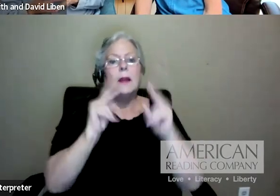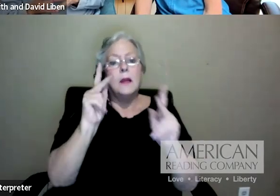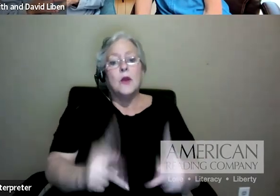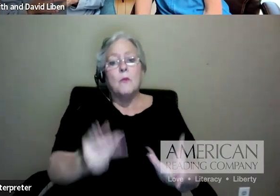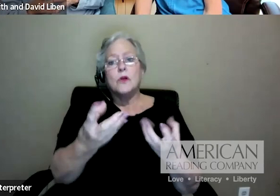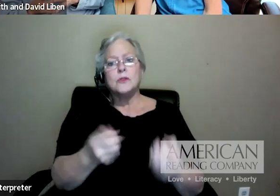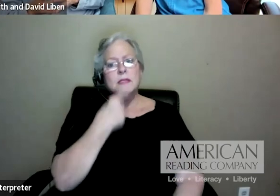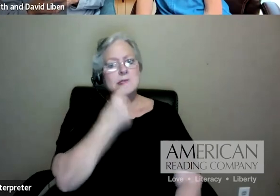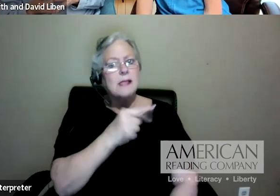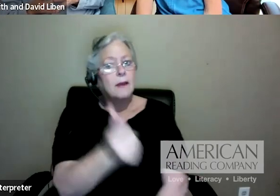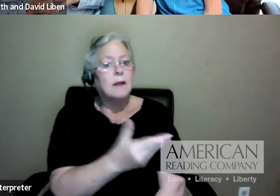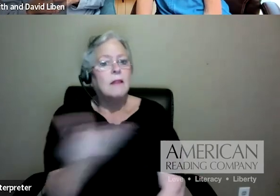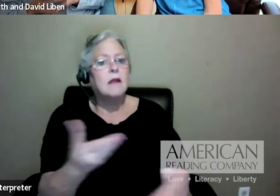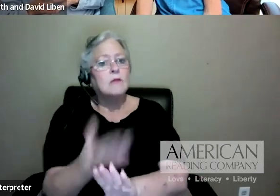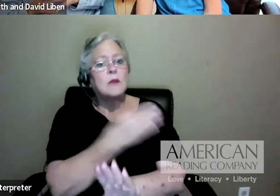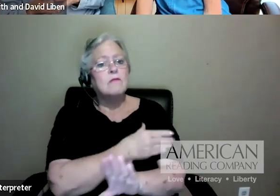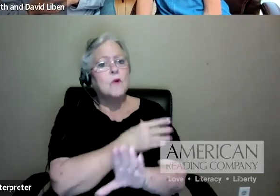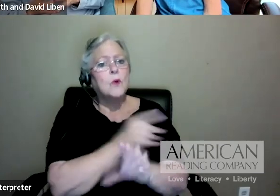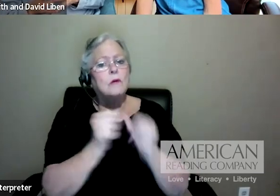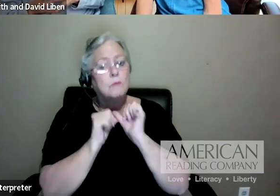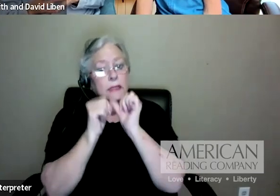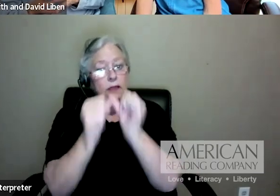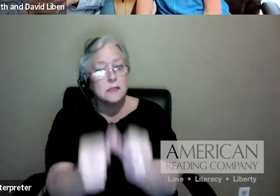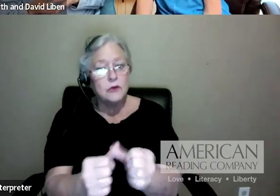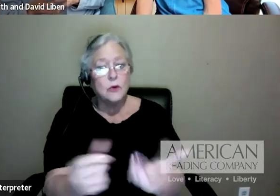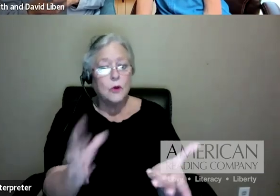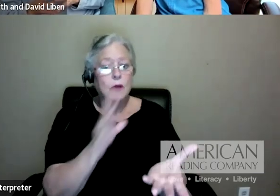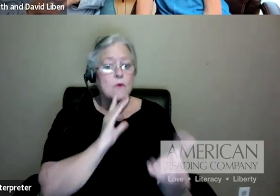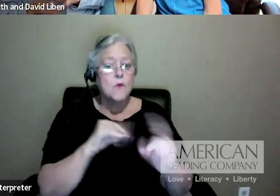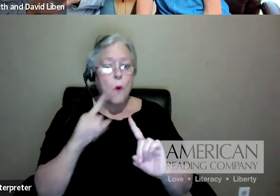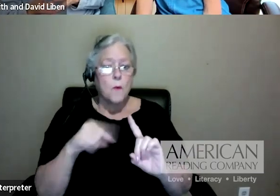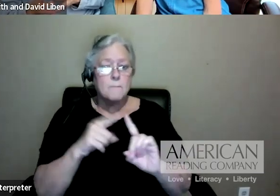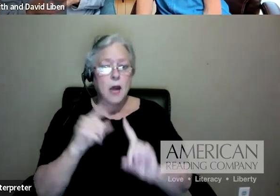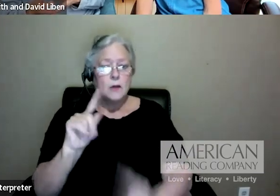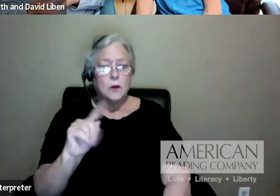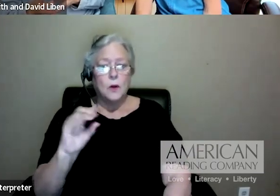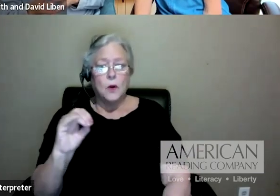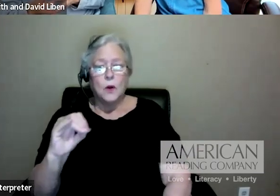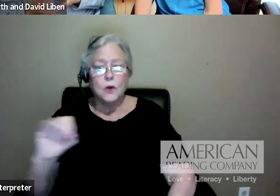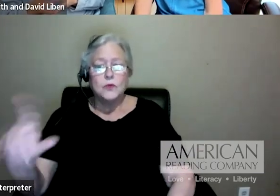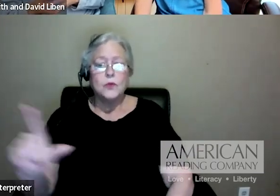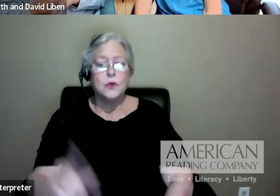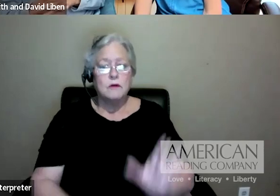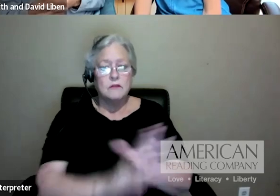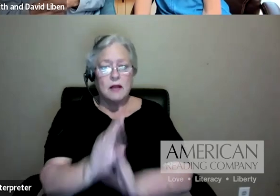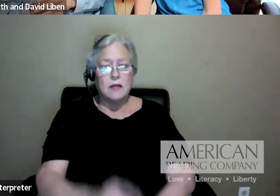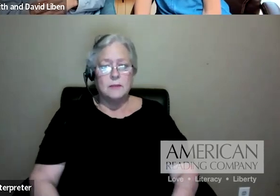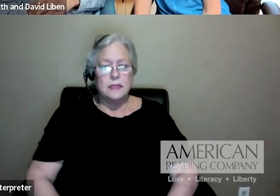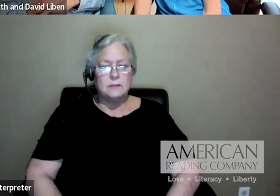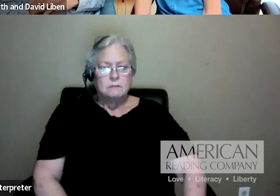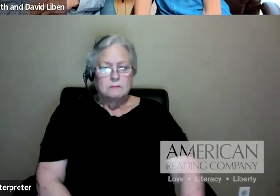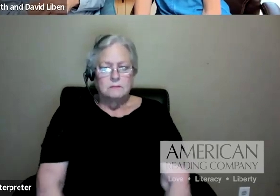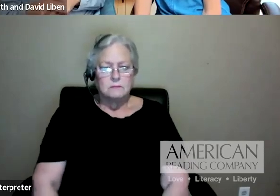the tool you've developed as part of this to help schools? tell a story from ARC? Absolutely.